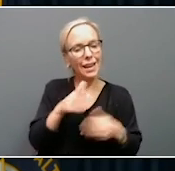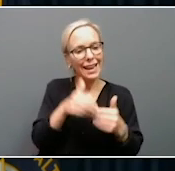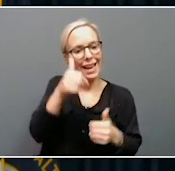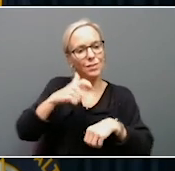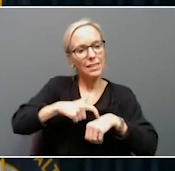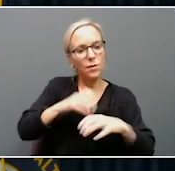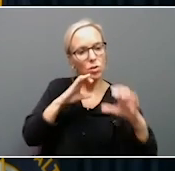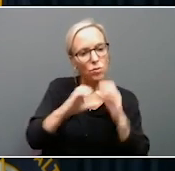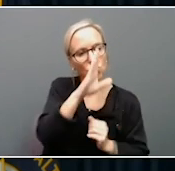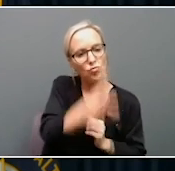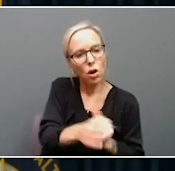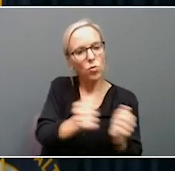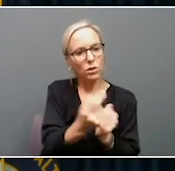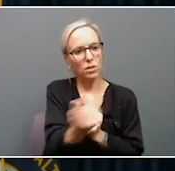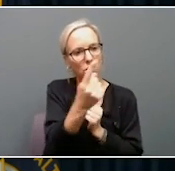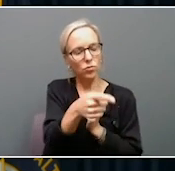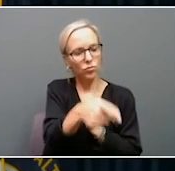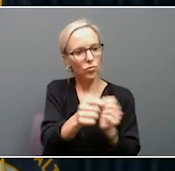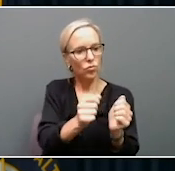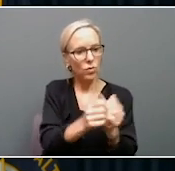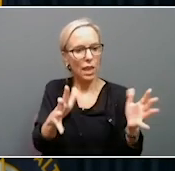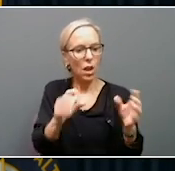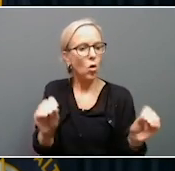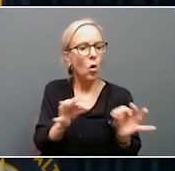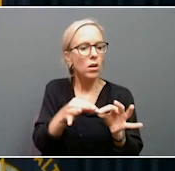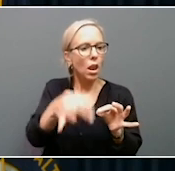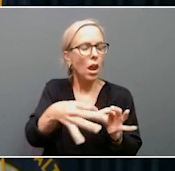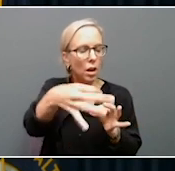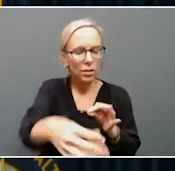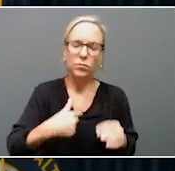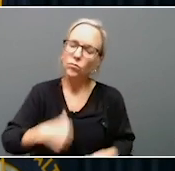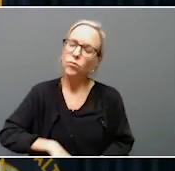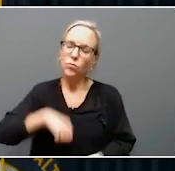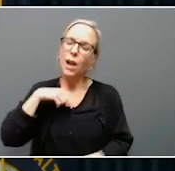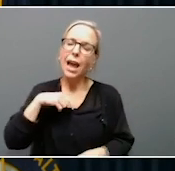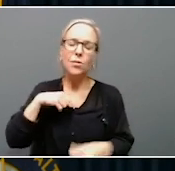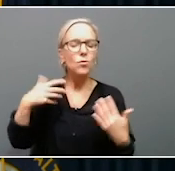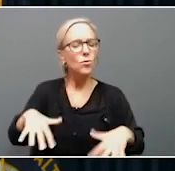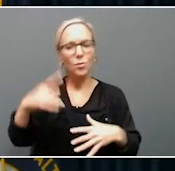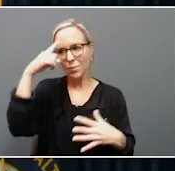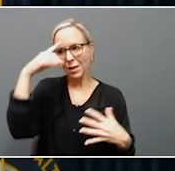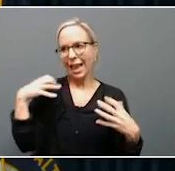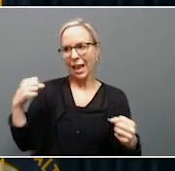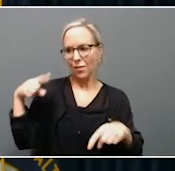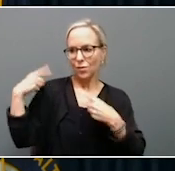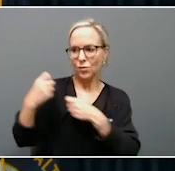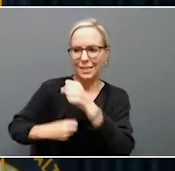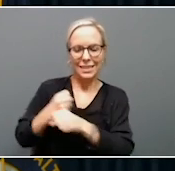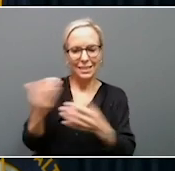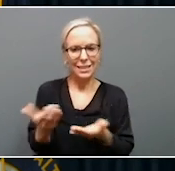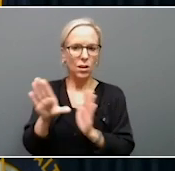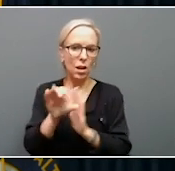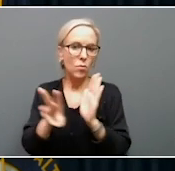directly with someone without delay. I'm very proud of the work done in mental health these past few years in the Commonwealth, but